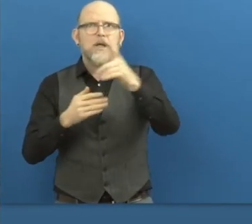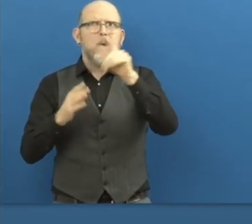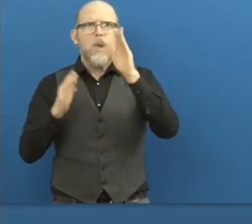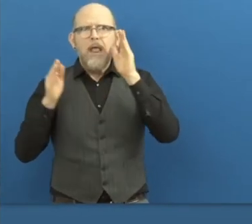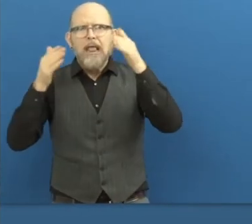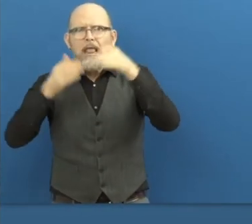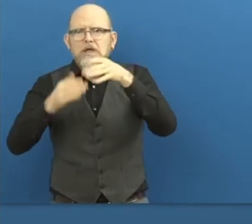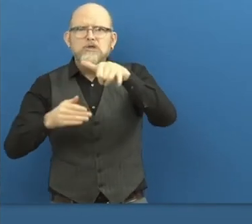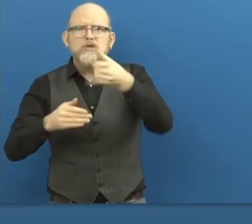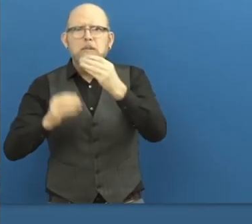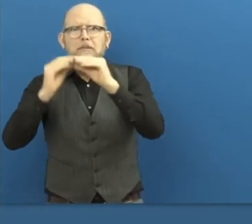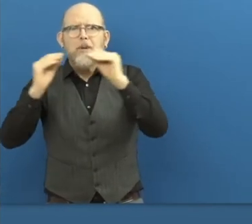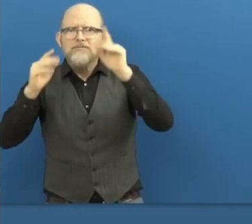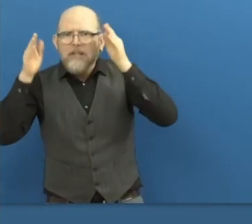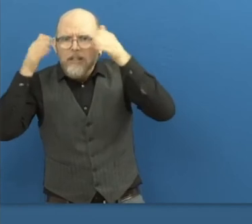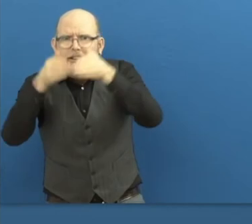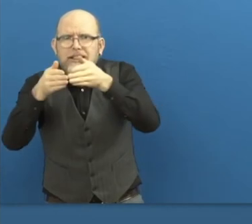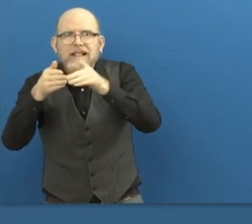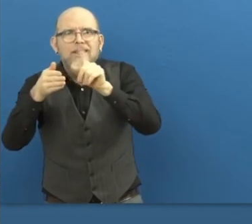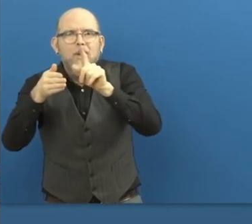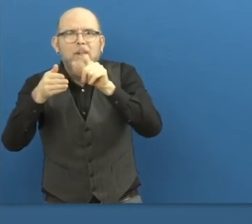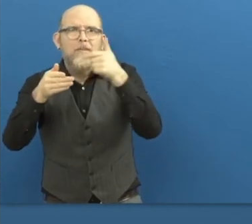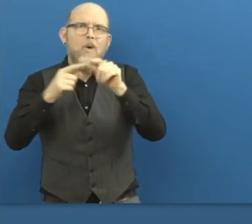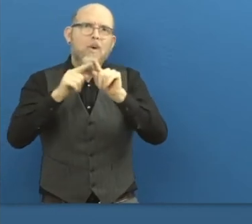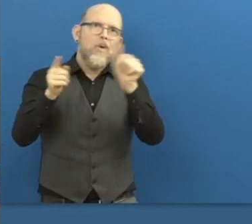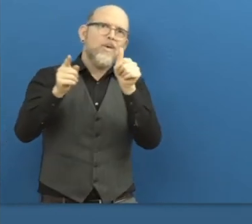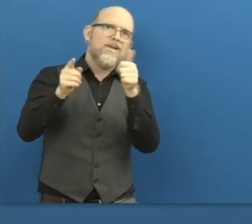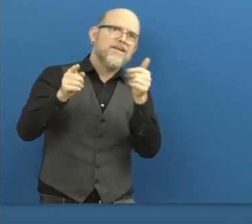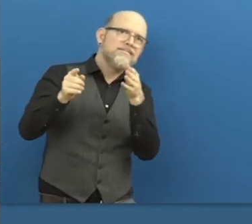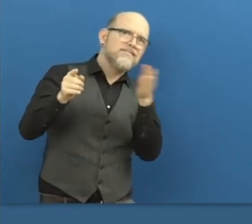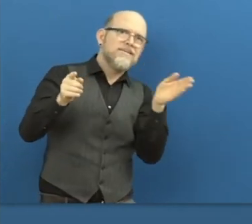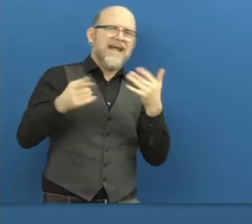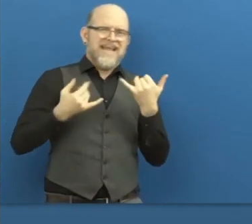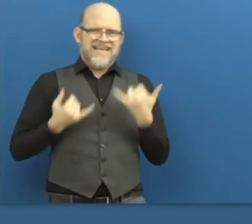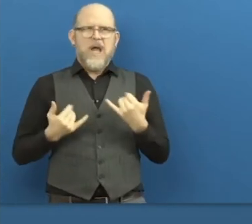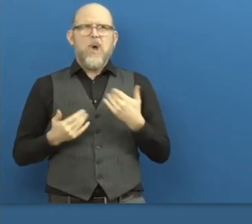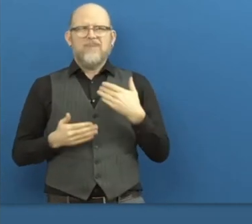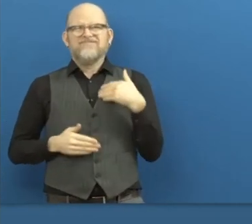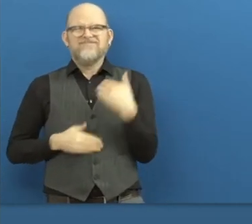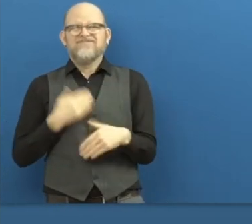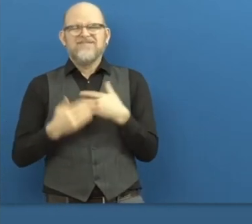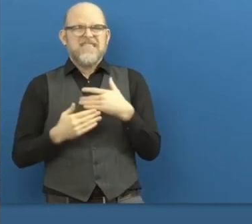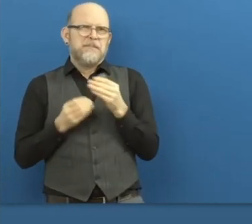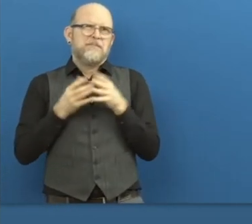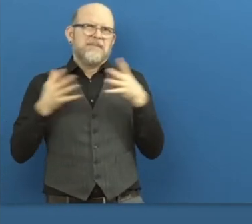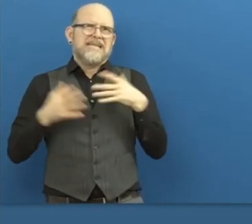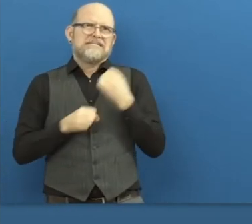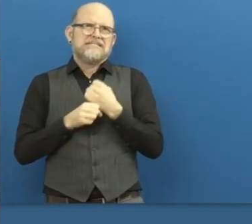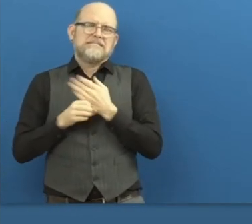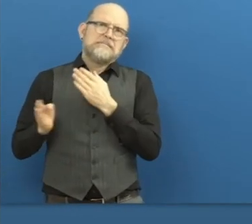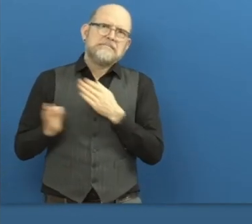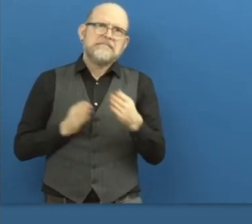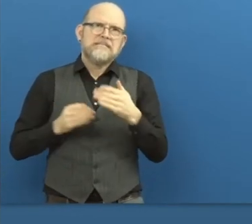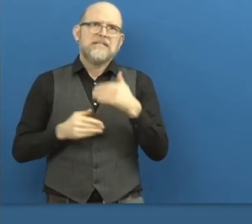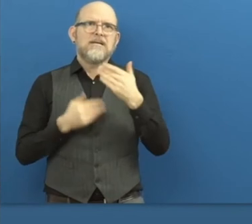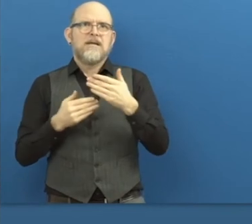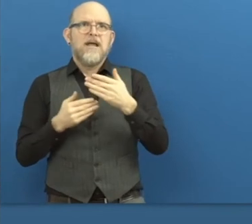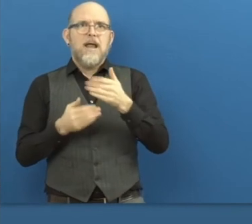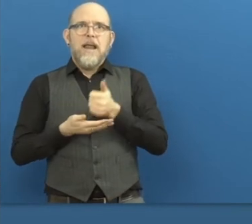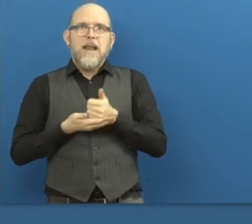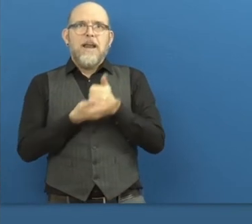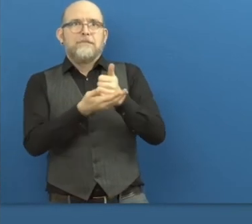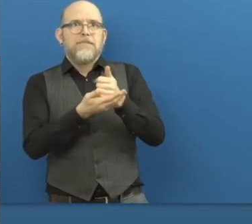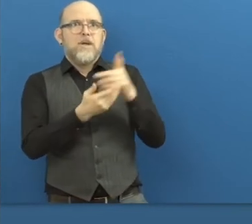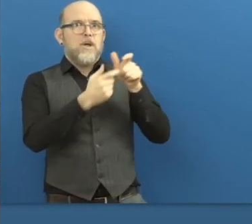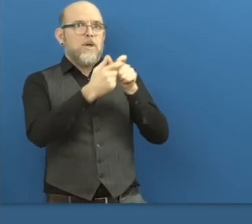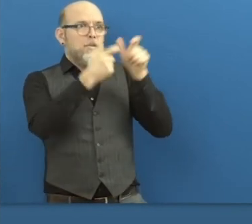I believe we have a lot of work to do helping to shift this culture, making more accessible and